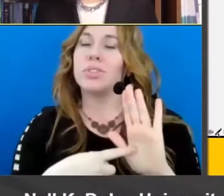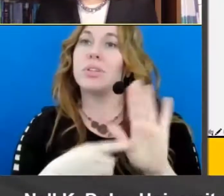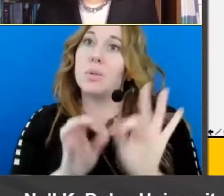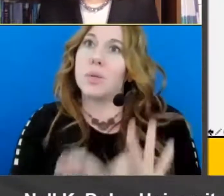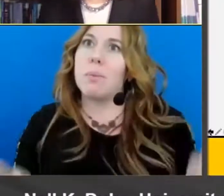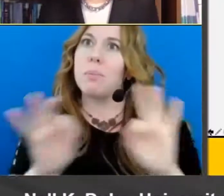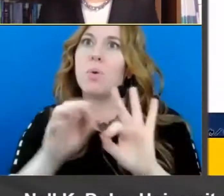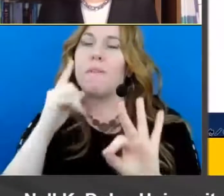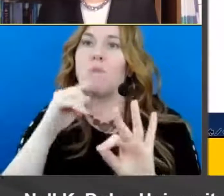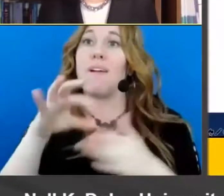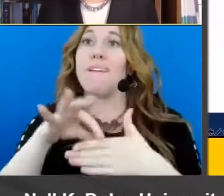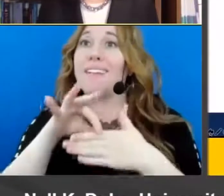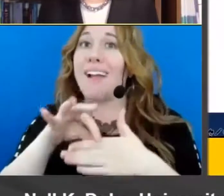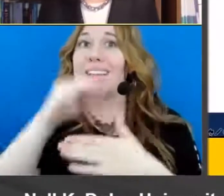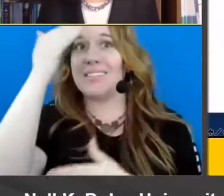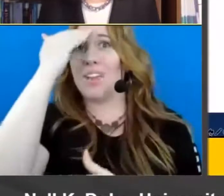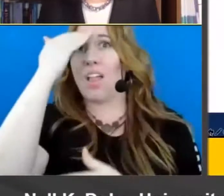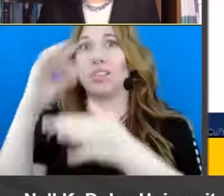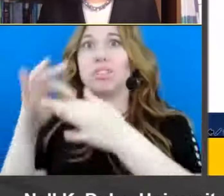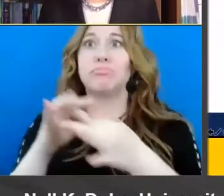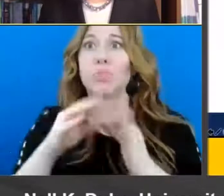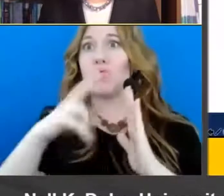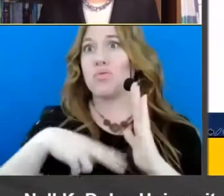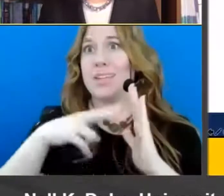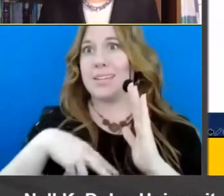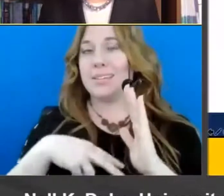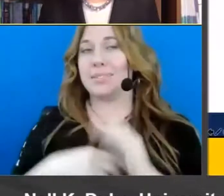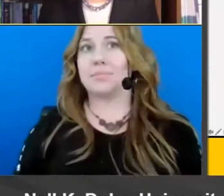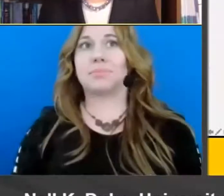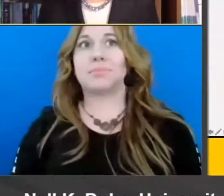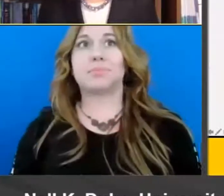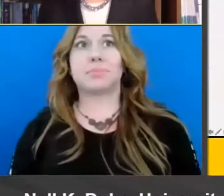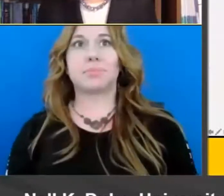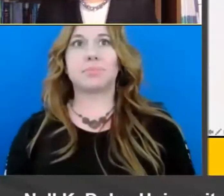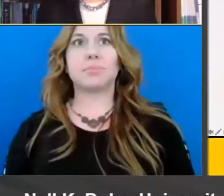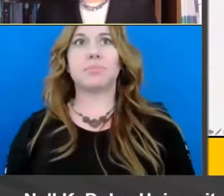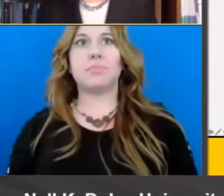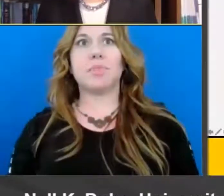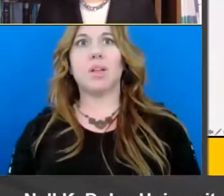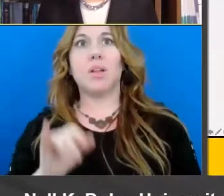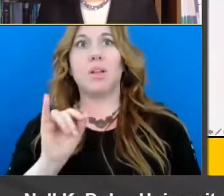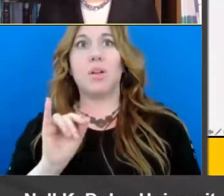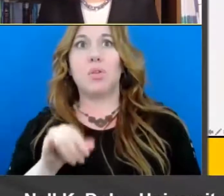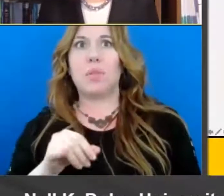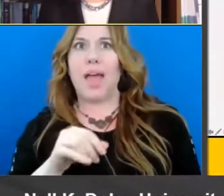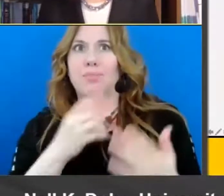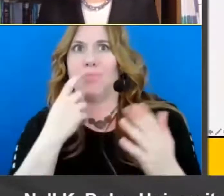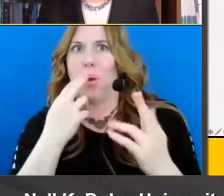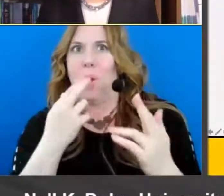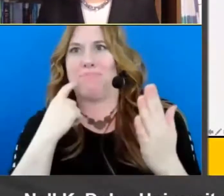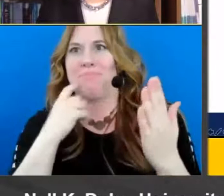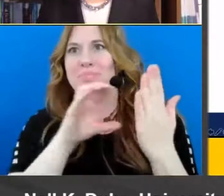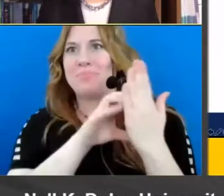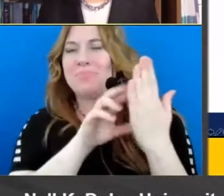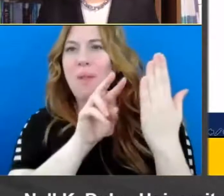of content knowledge to reading um and so that illustration i hope um is one way of